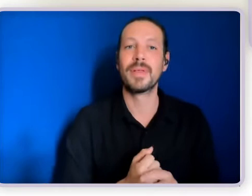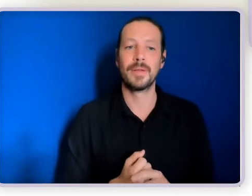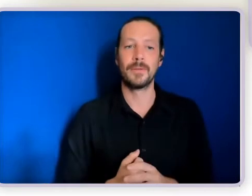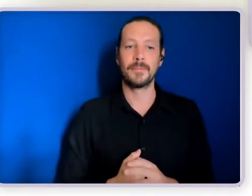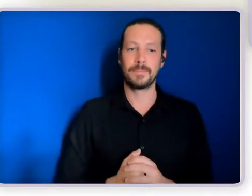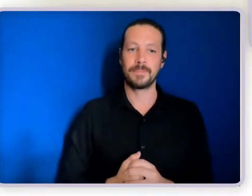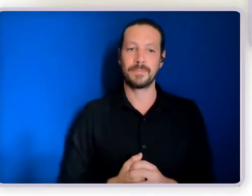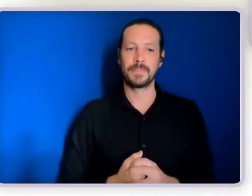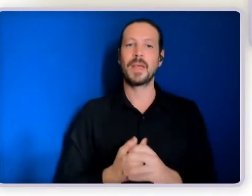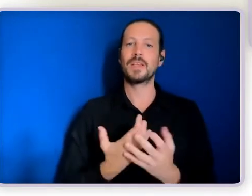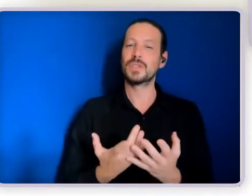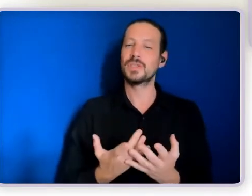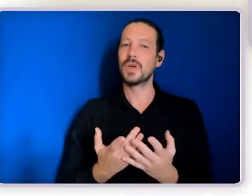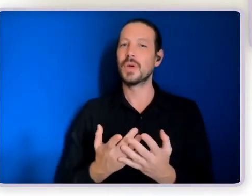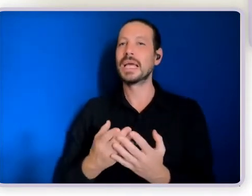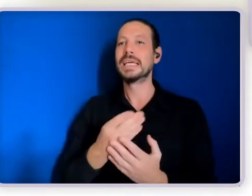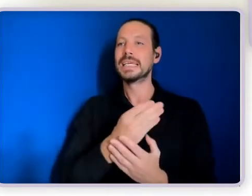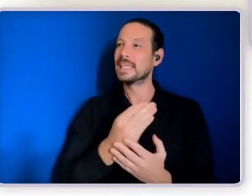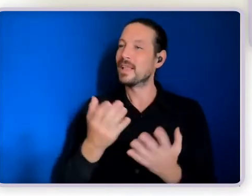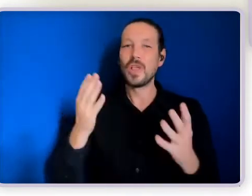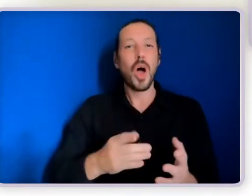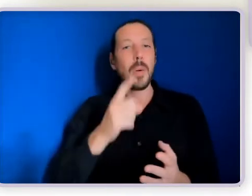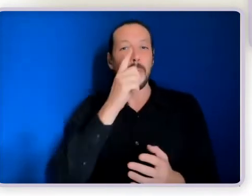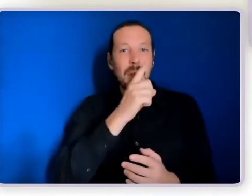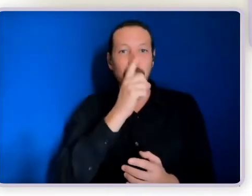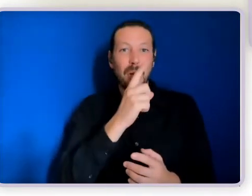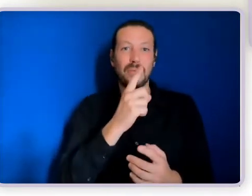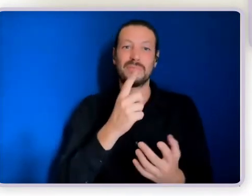some degree and simply be with and walk alongside people.